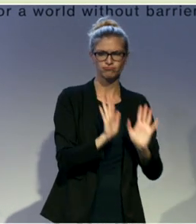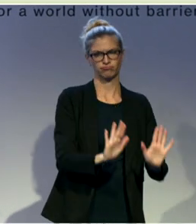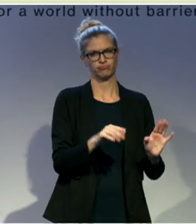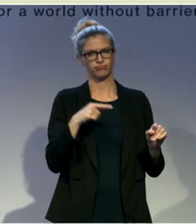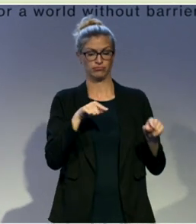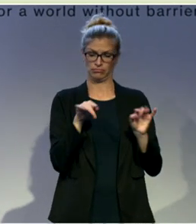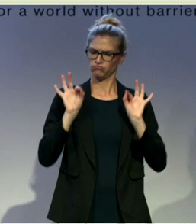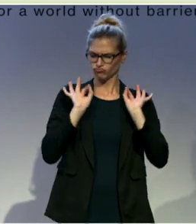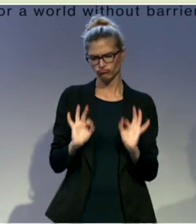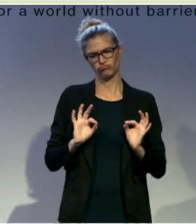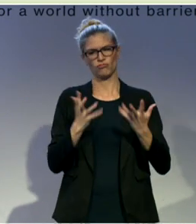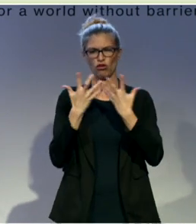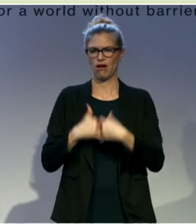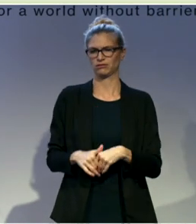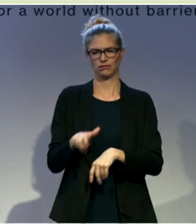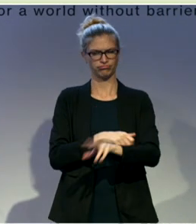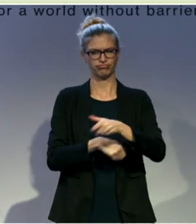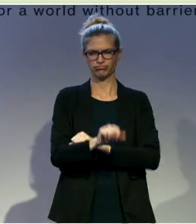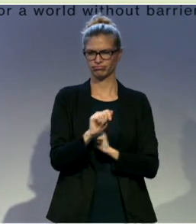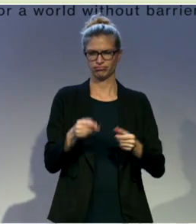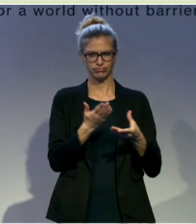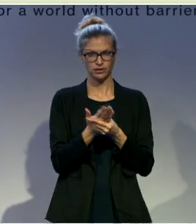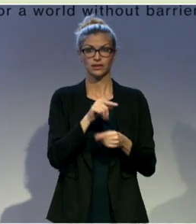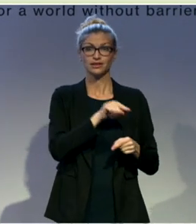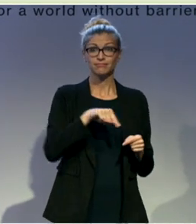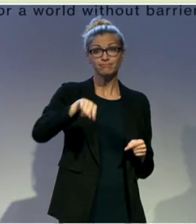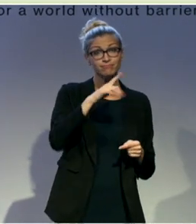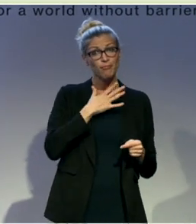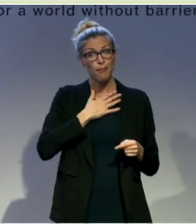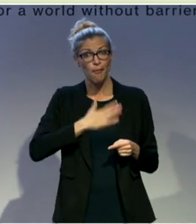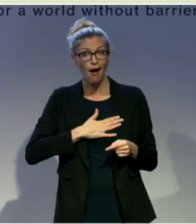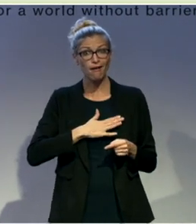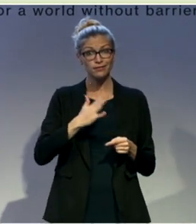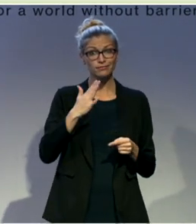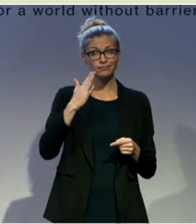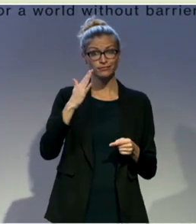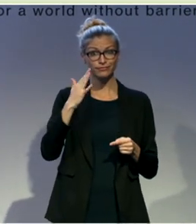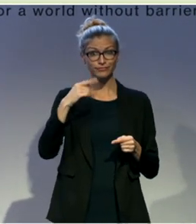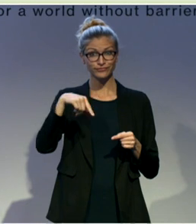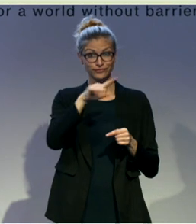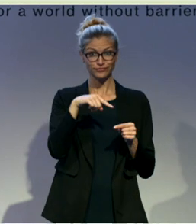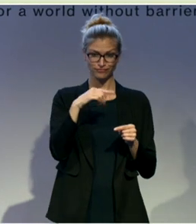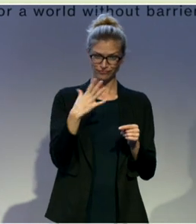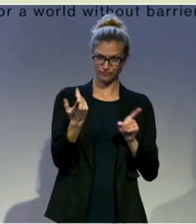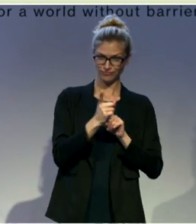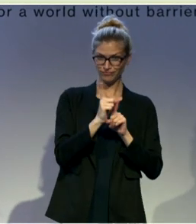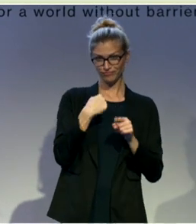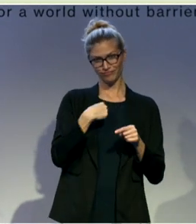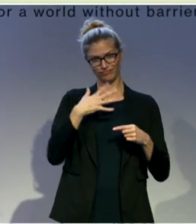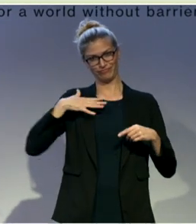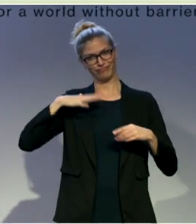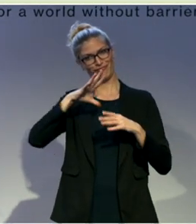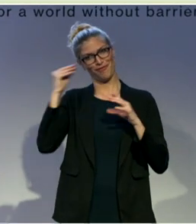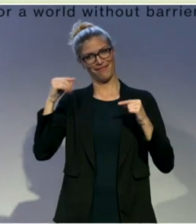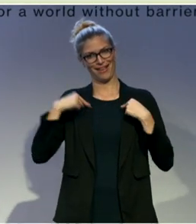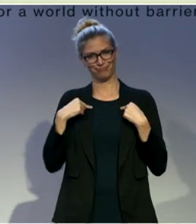all this we want to bring in a package for people who want to make an institute like